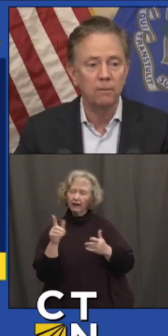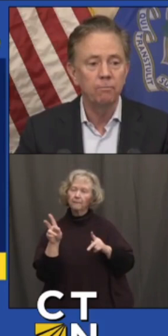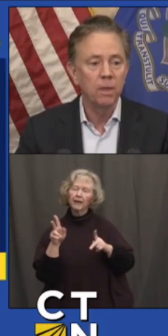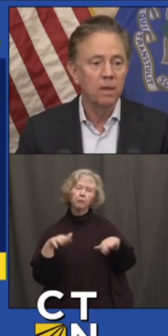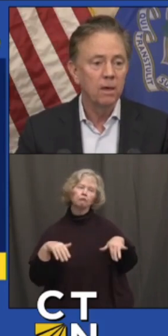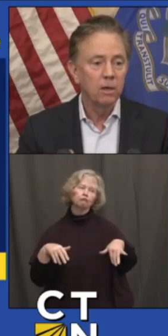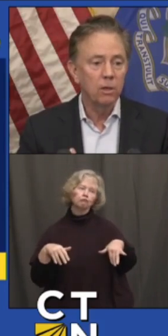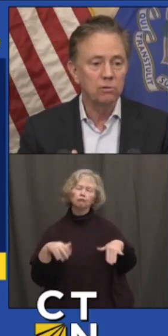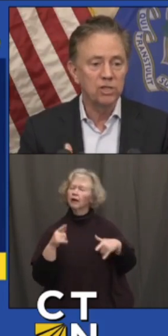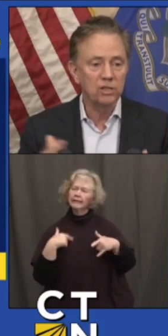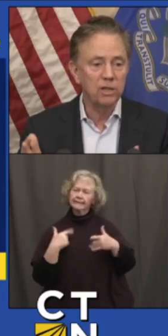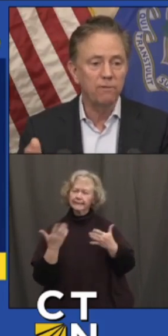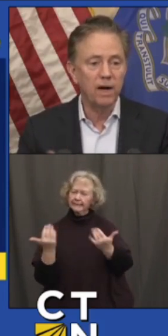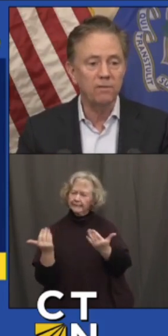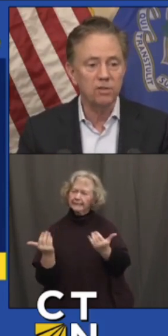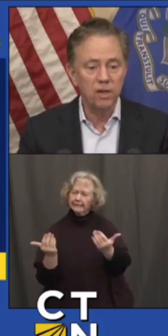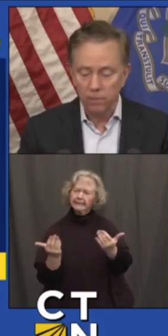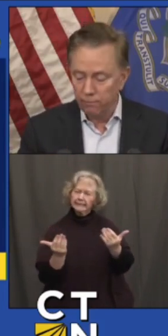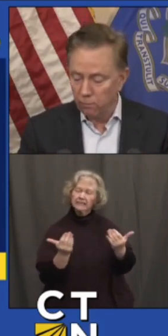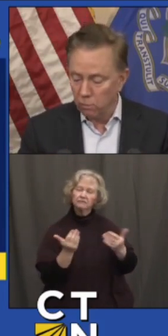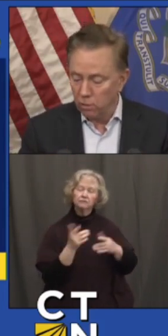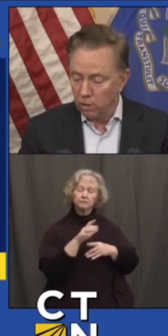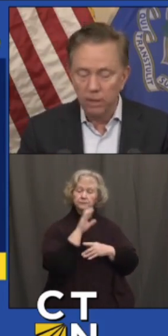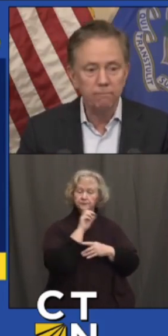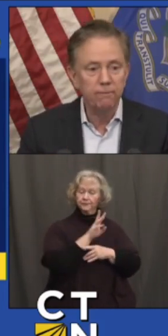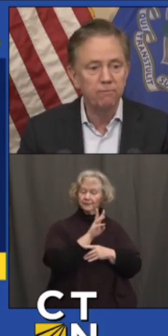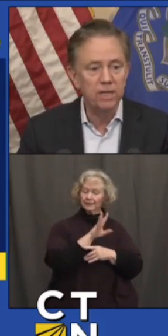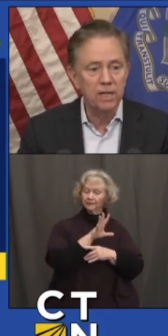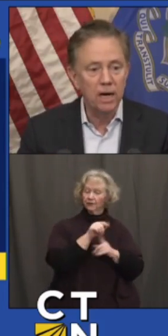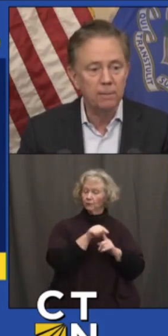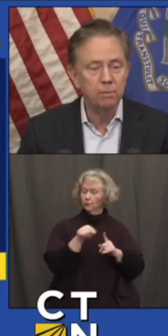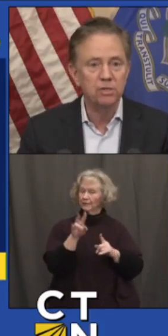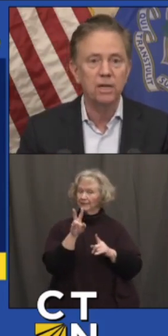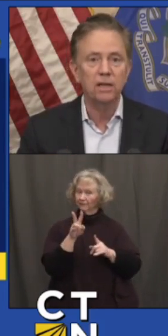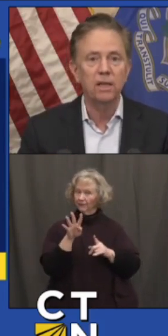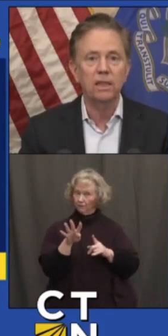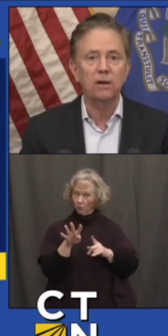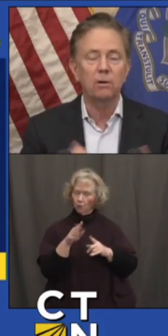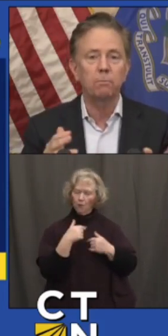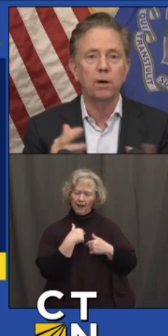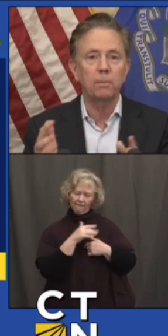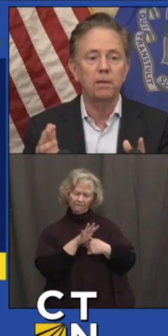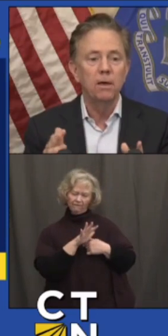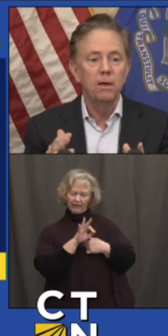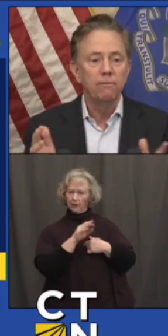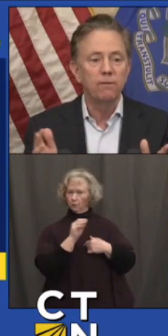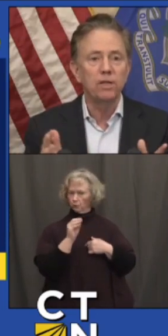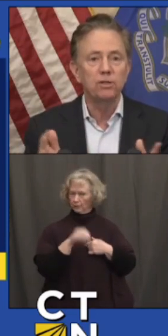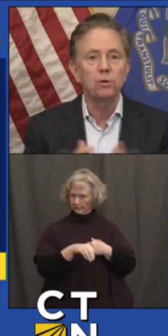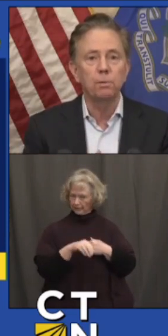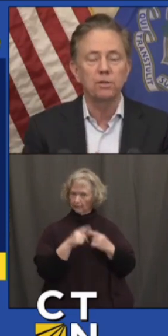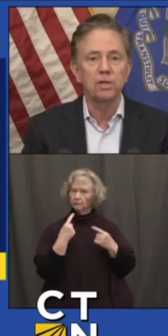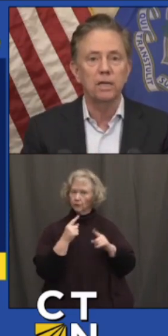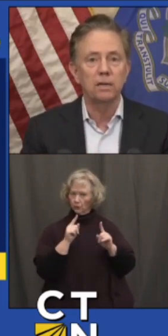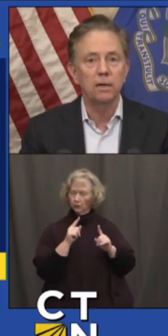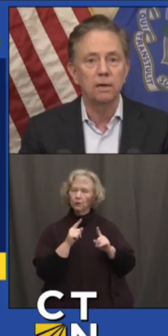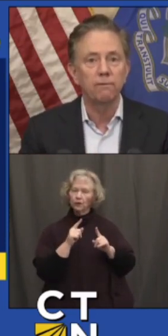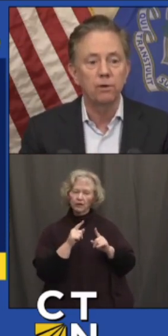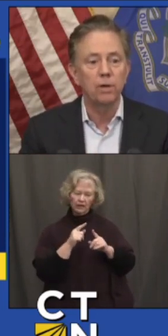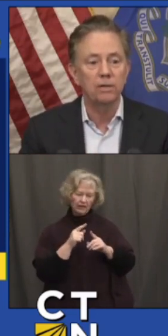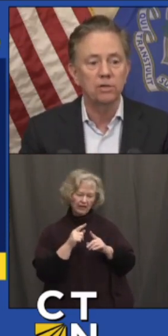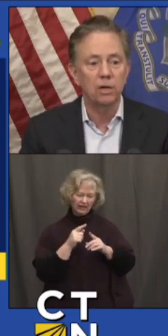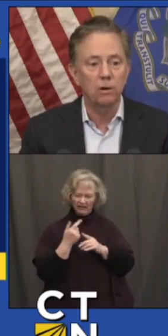right now, those 65 to 74 are at 59 percent. I think they were probably 52 percent